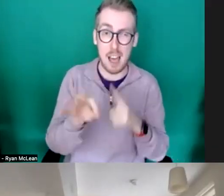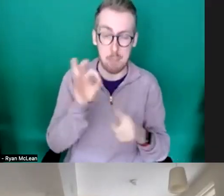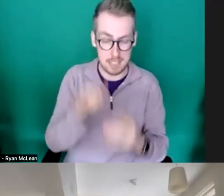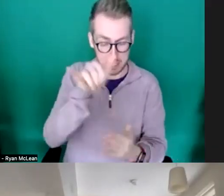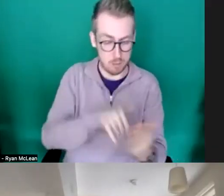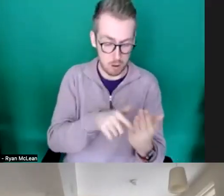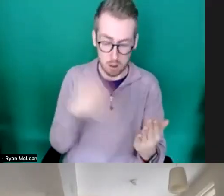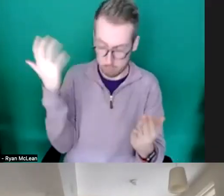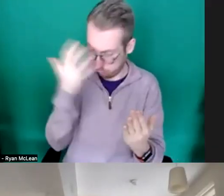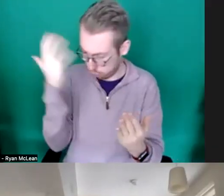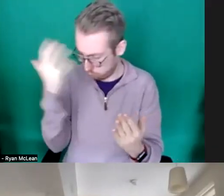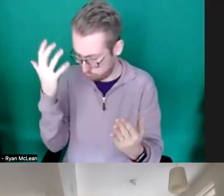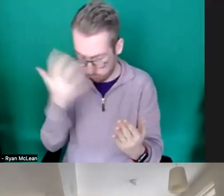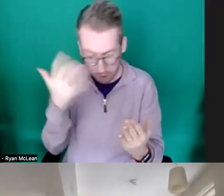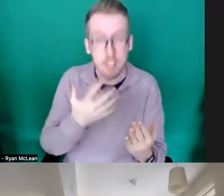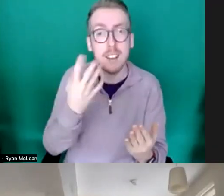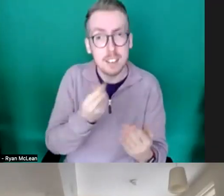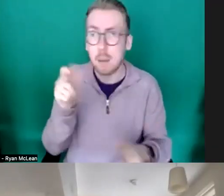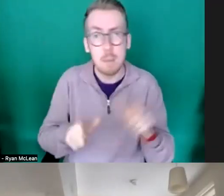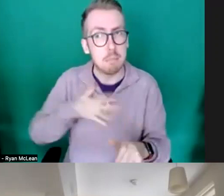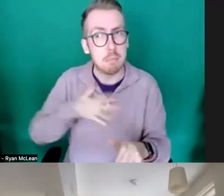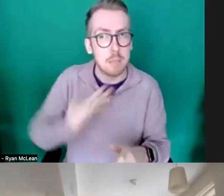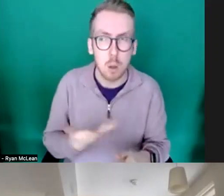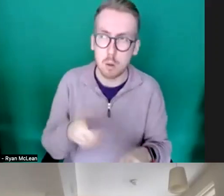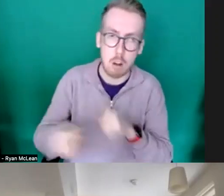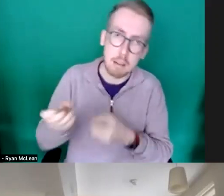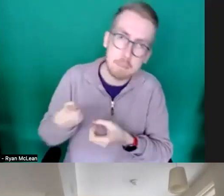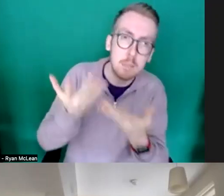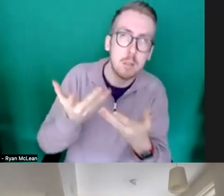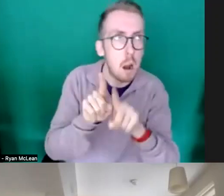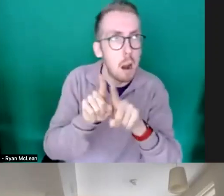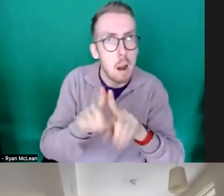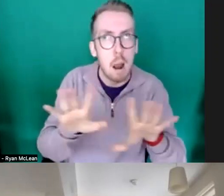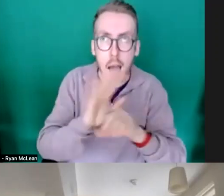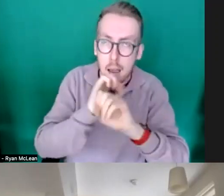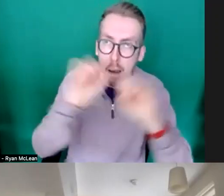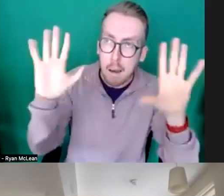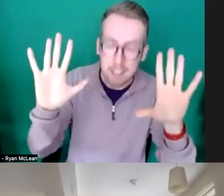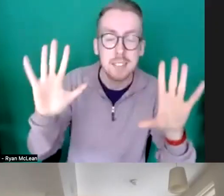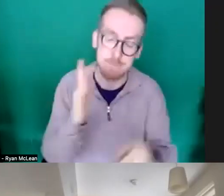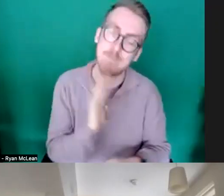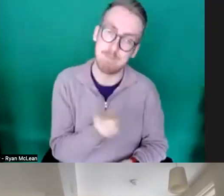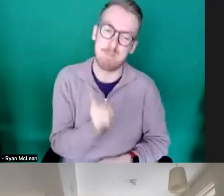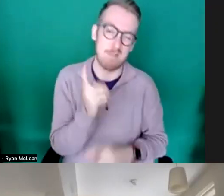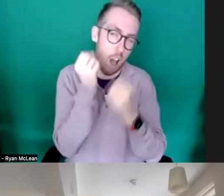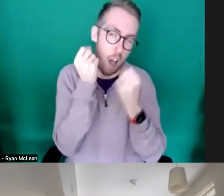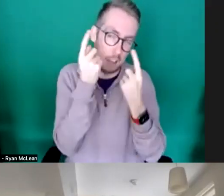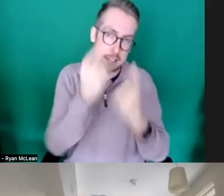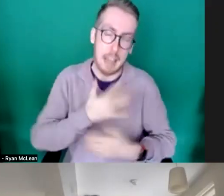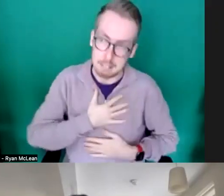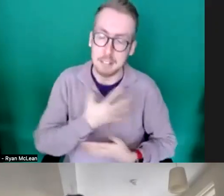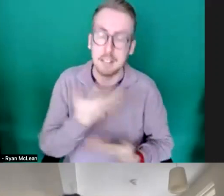i'm interested in how i can get my ideas across here and yeah and we certainly kind of recognize that um